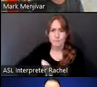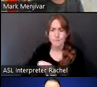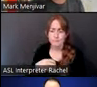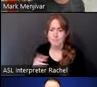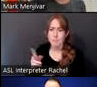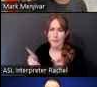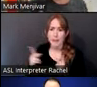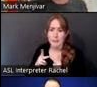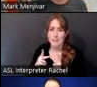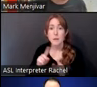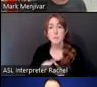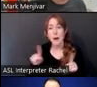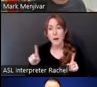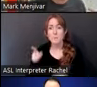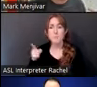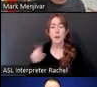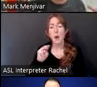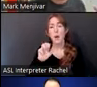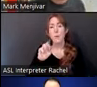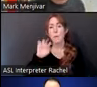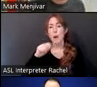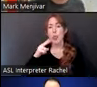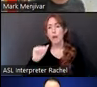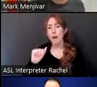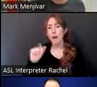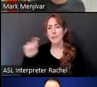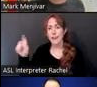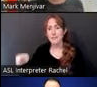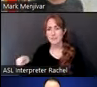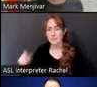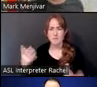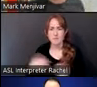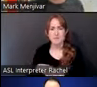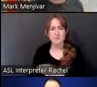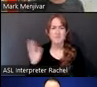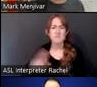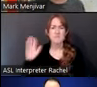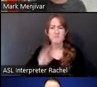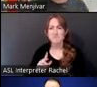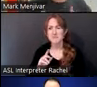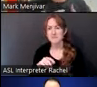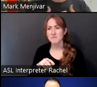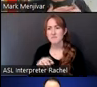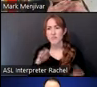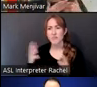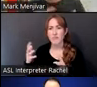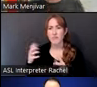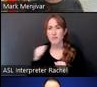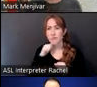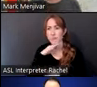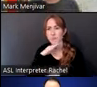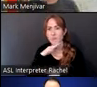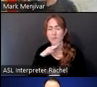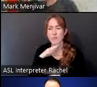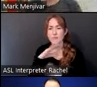right, is that Marfa was this like, you know, really kind of like run downtown, Judd showed up, and then kind of then